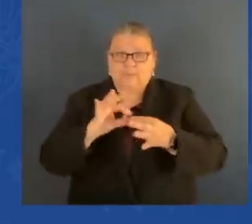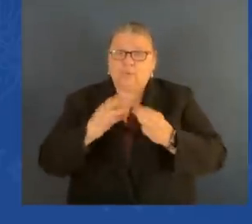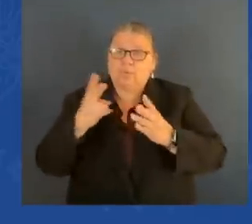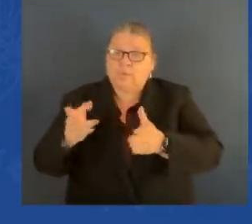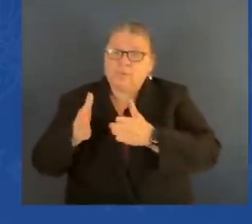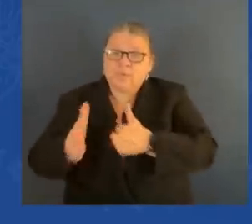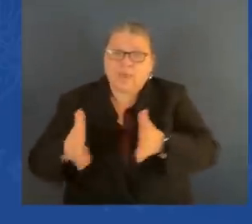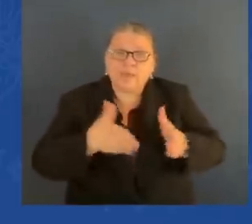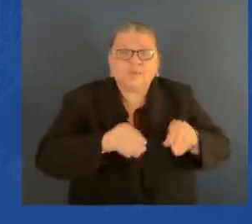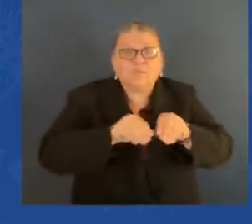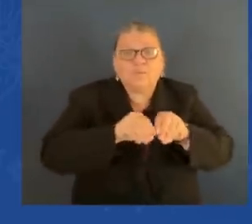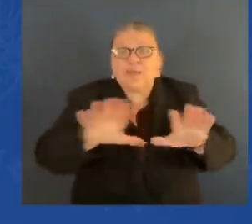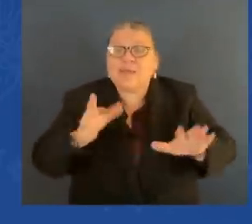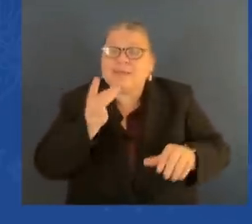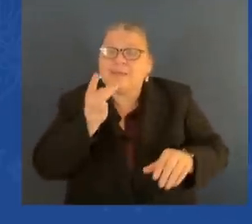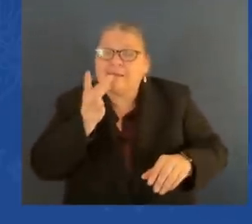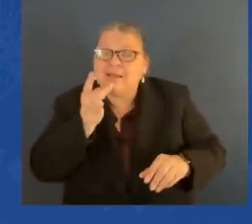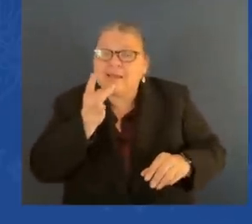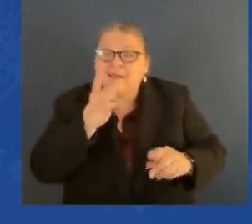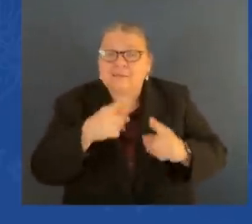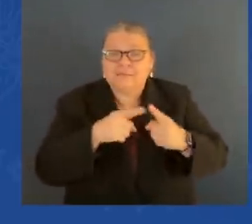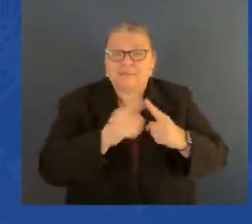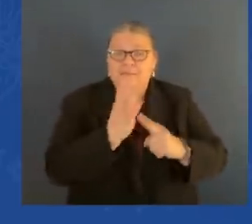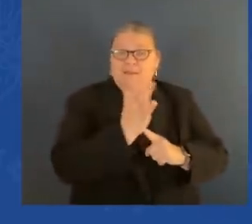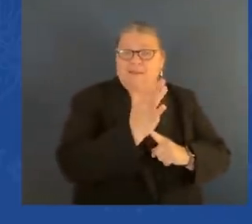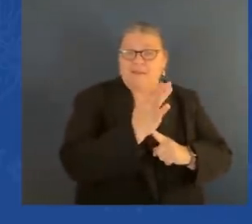or the mirror that reflects it.